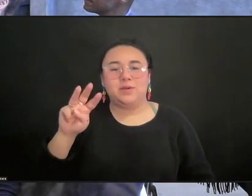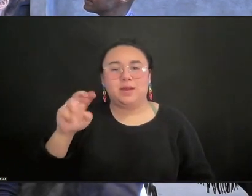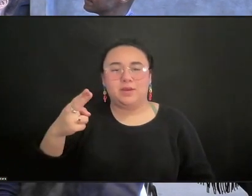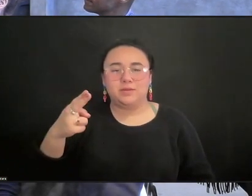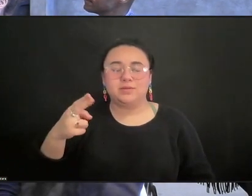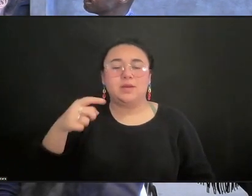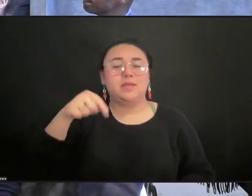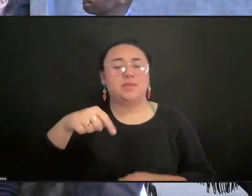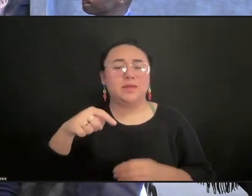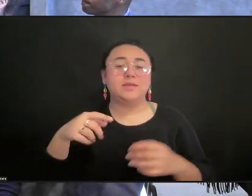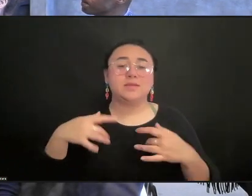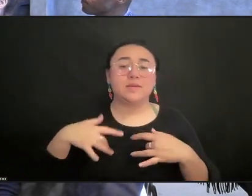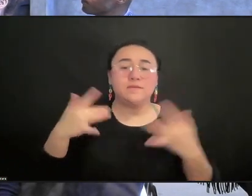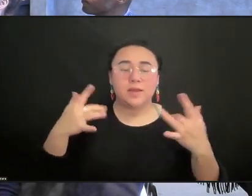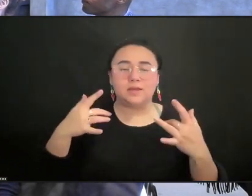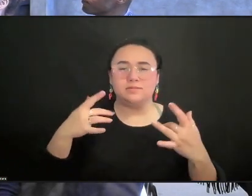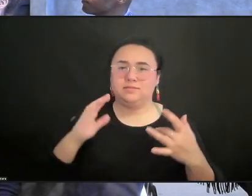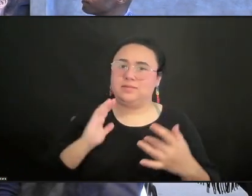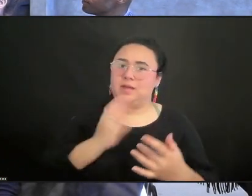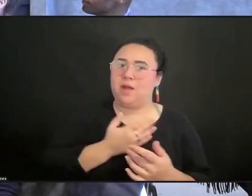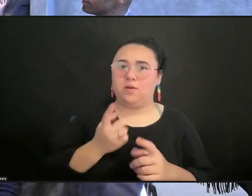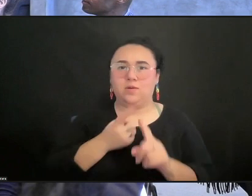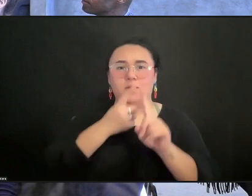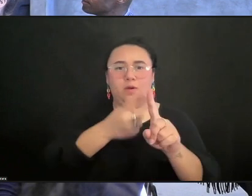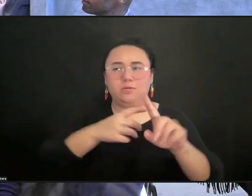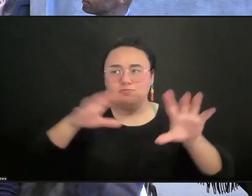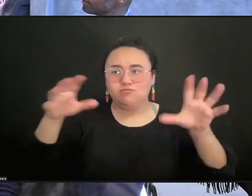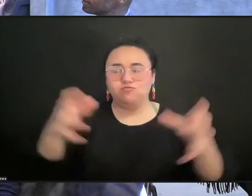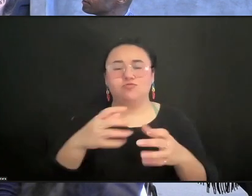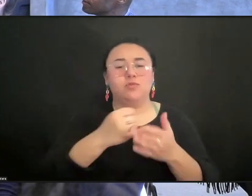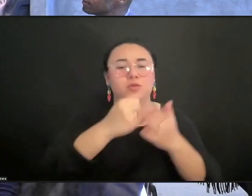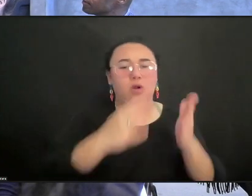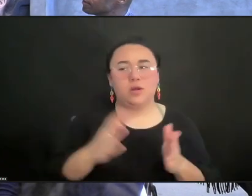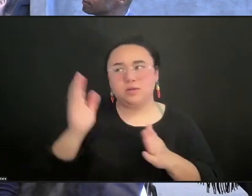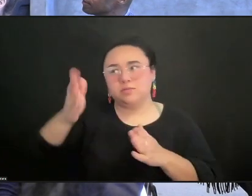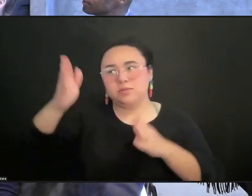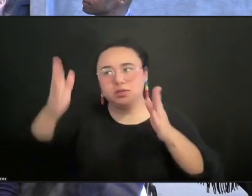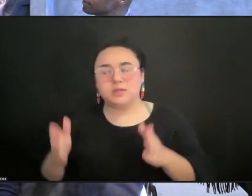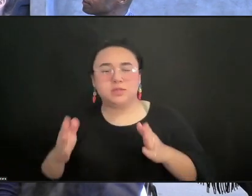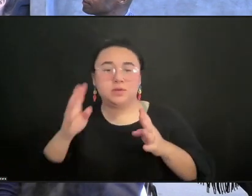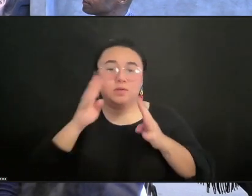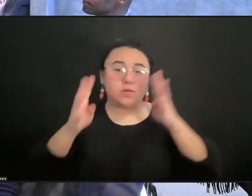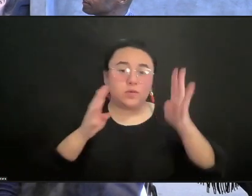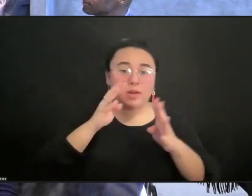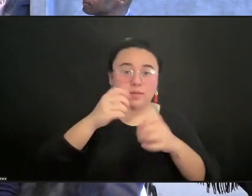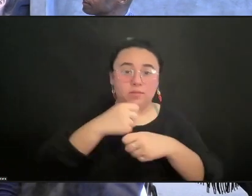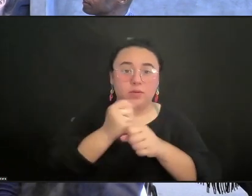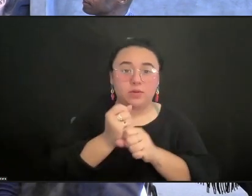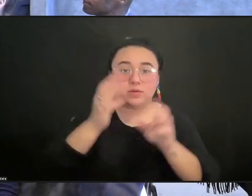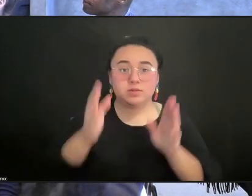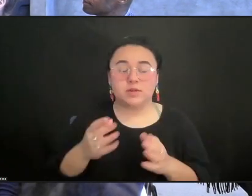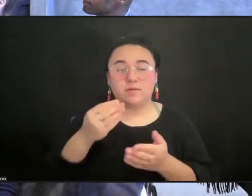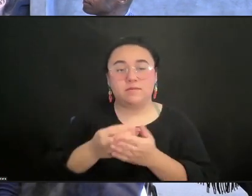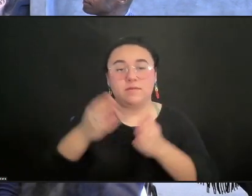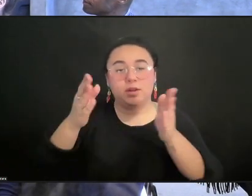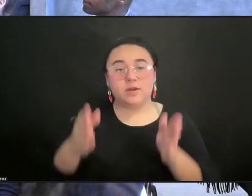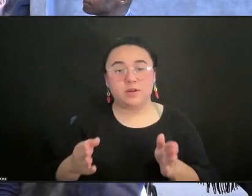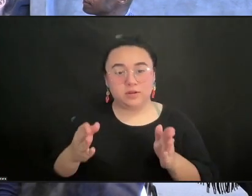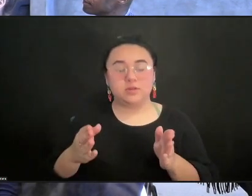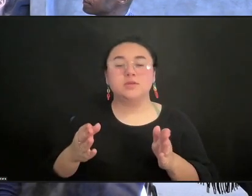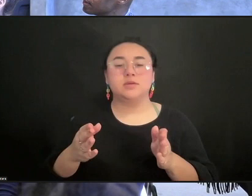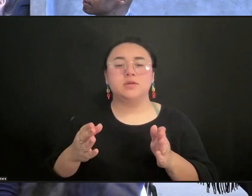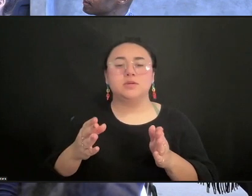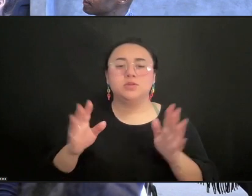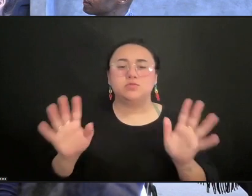to bring together artists, presenters, creative producers, and funders to uplift innovative models and explore new collaborative practices